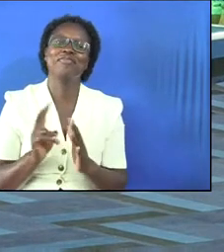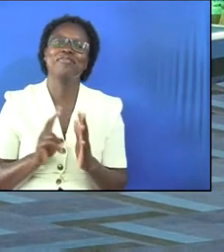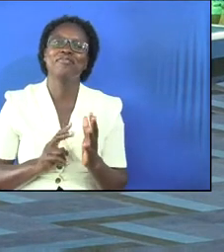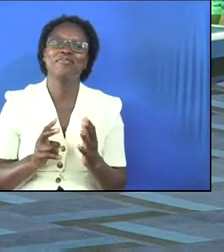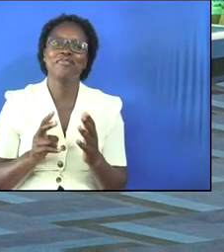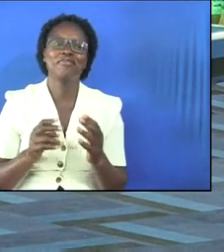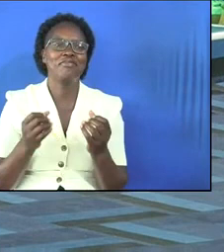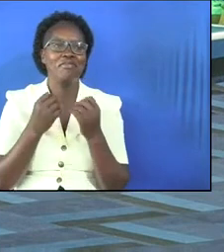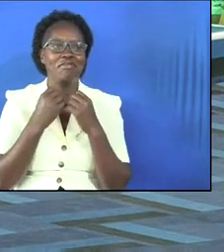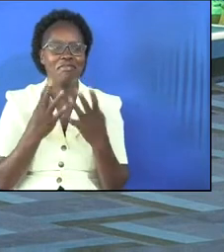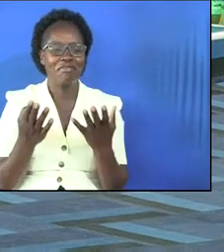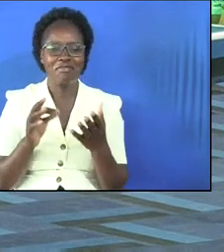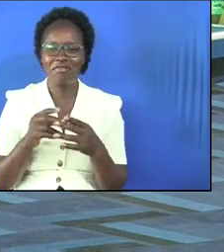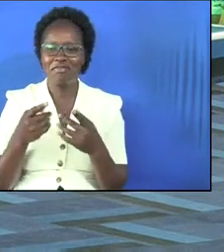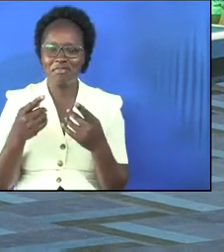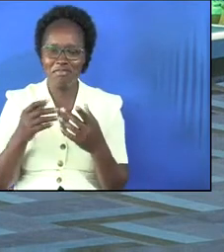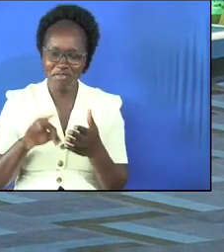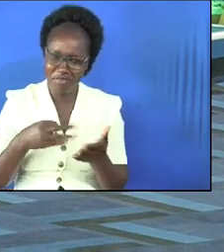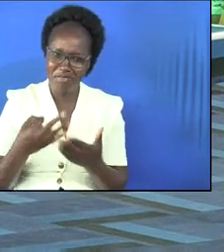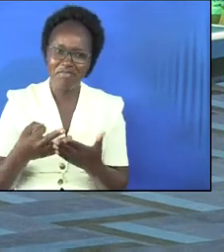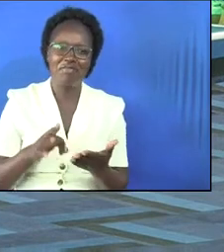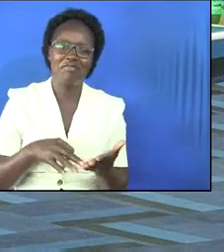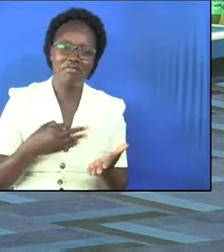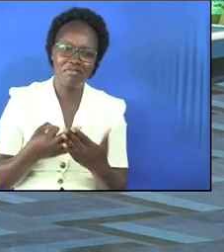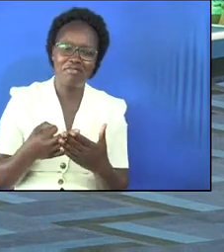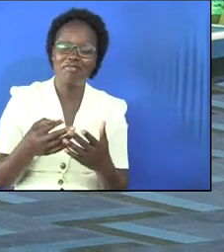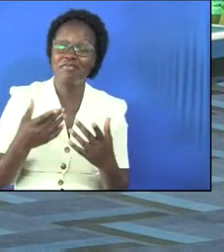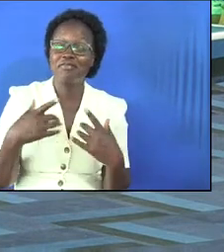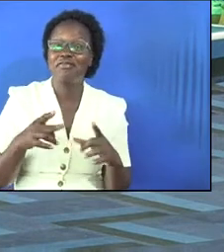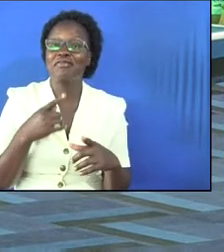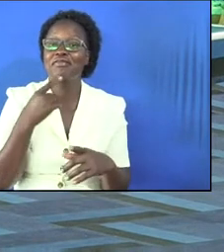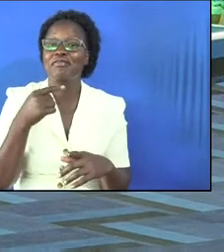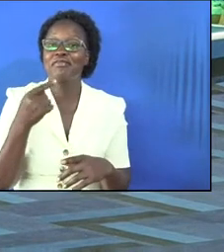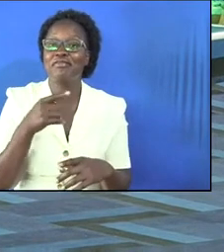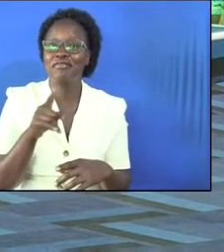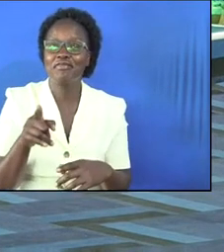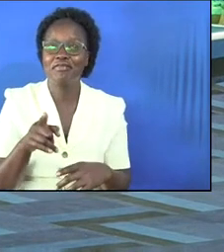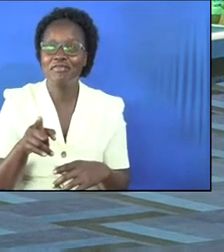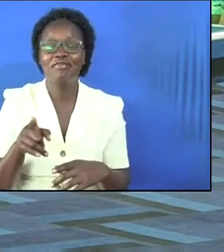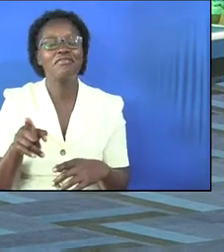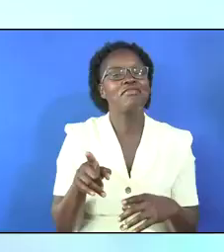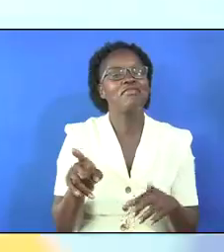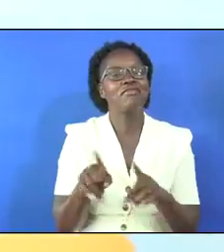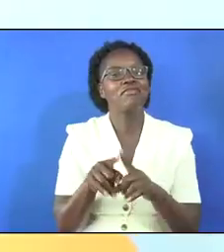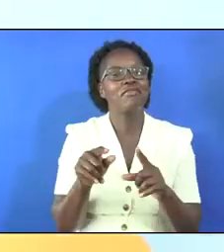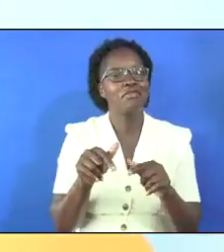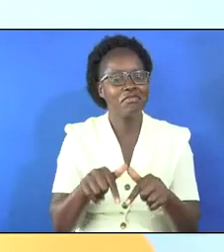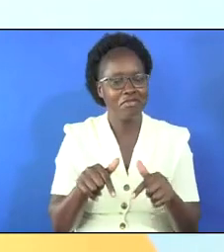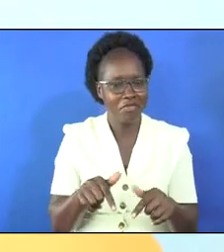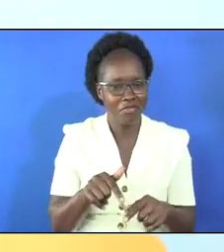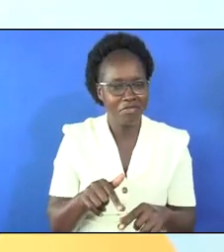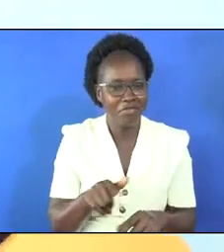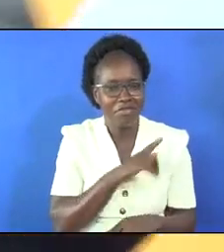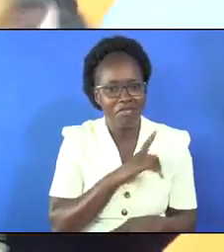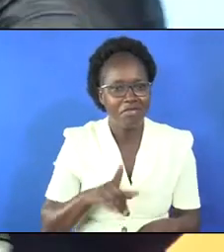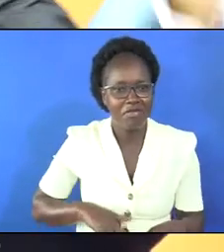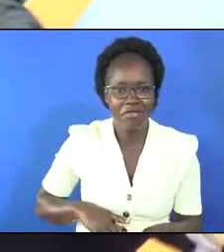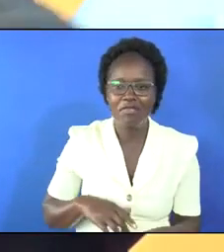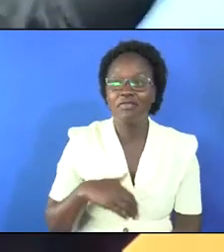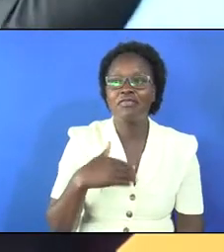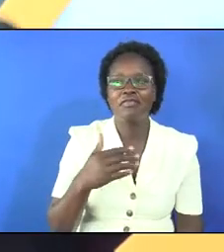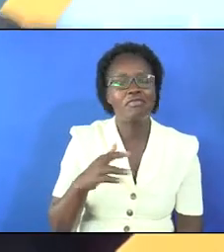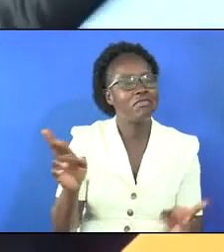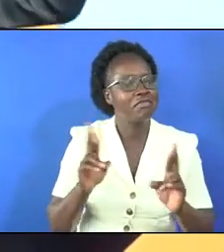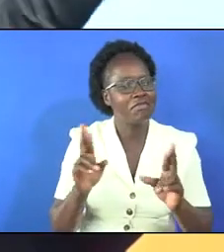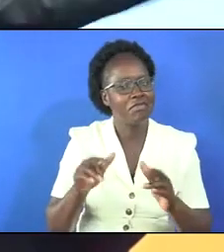nothing is happening nothing is nothing nothing is happening let me tell you that even today the lord is able to roll